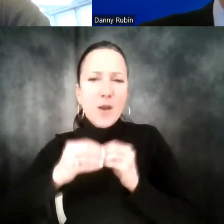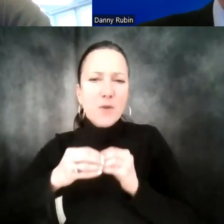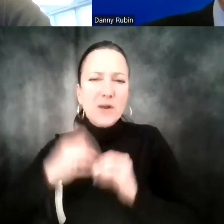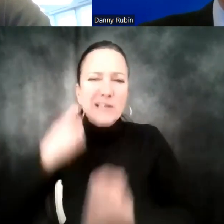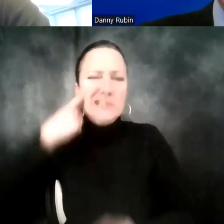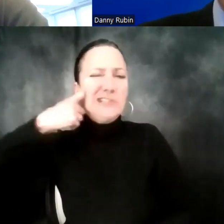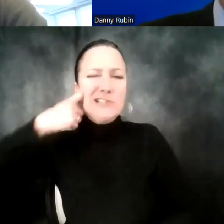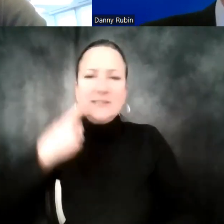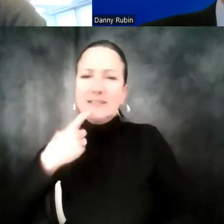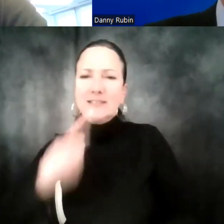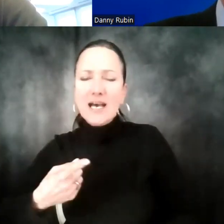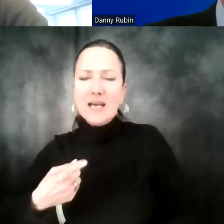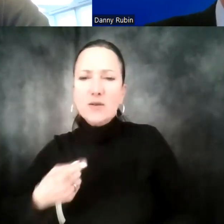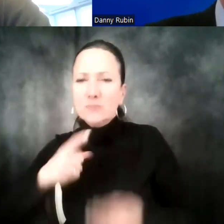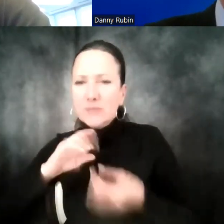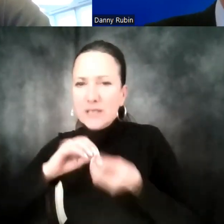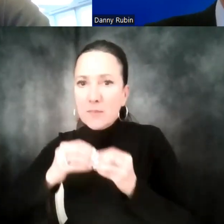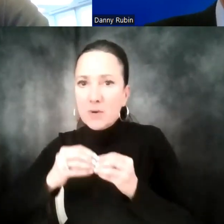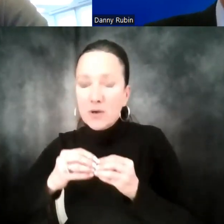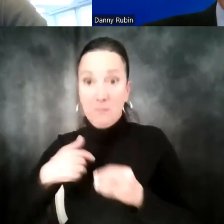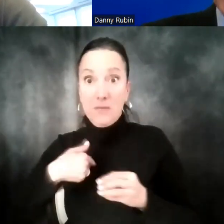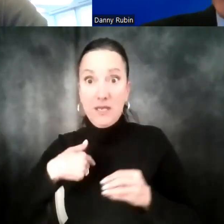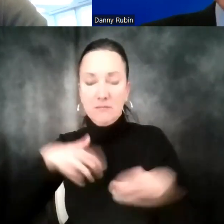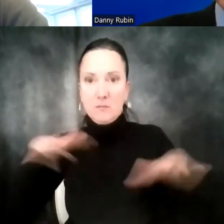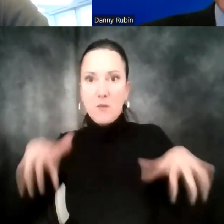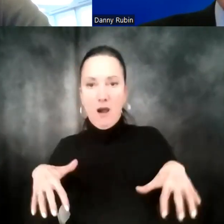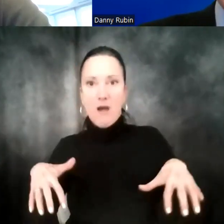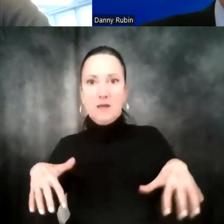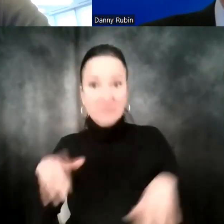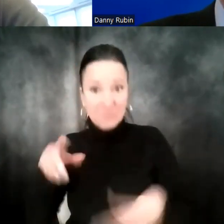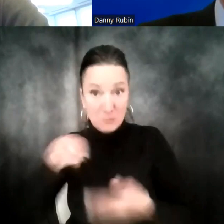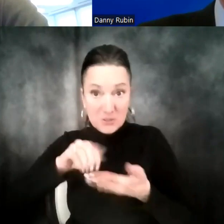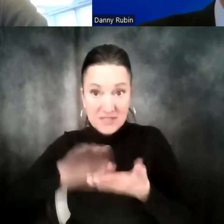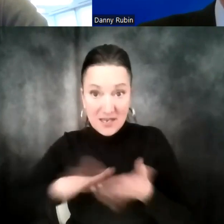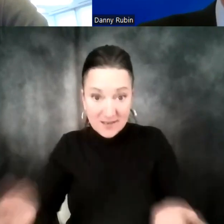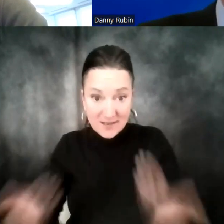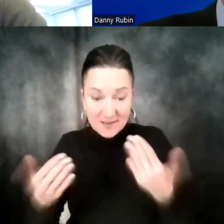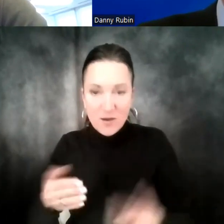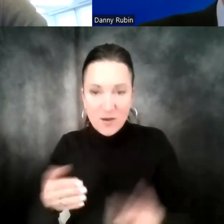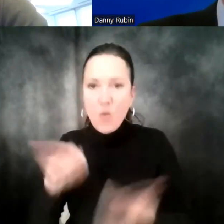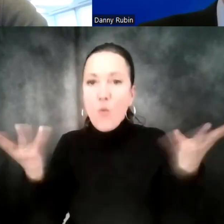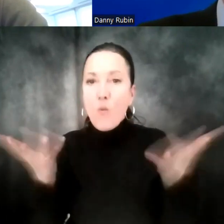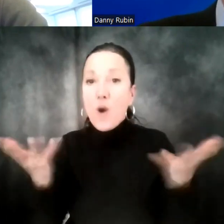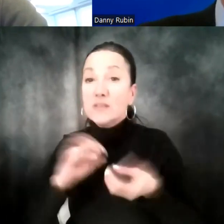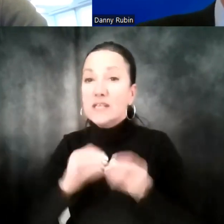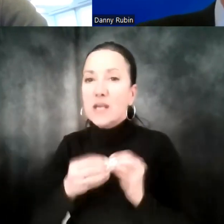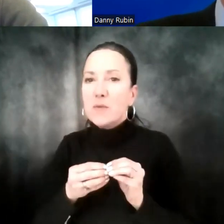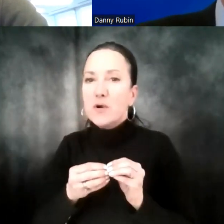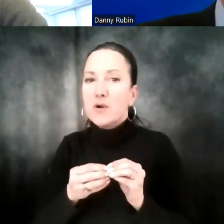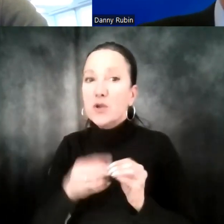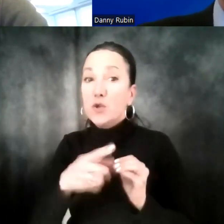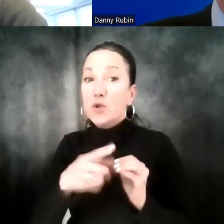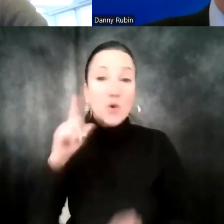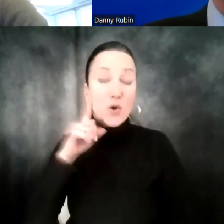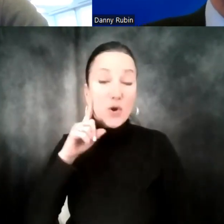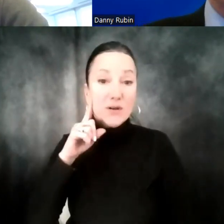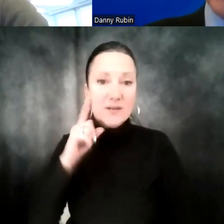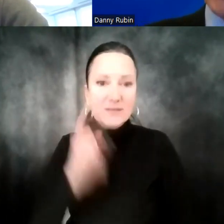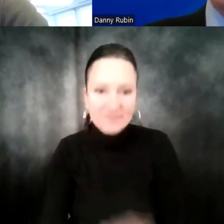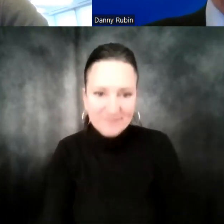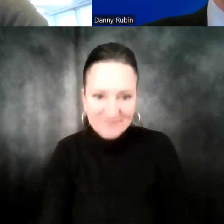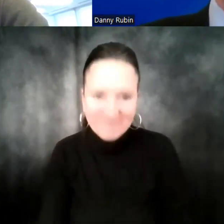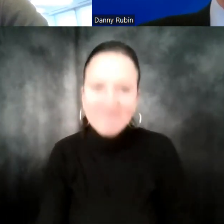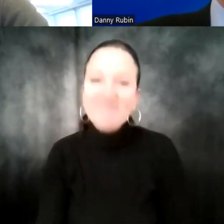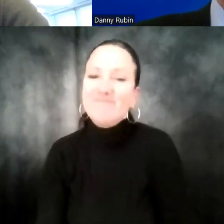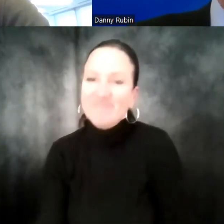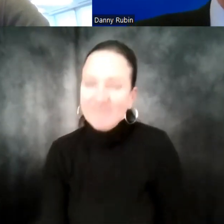just said at the beginning that caught my attention? Can you put in the chat for me? What was that number that you heard? Let's see